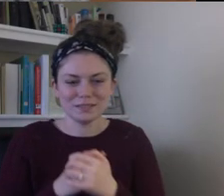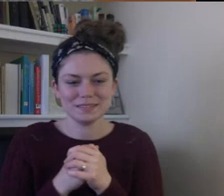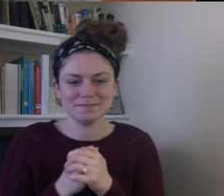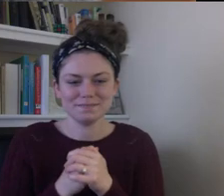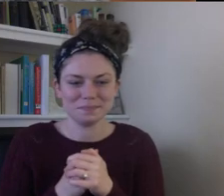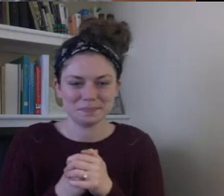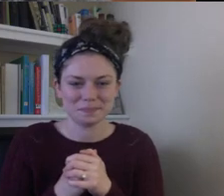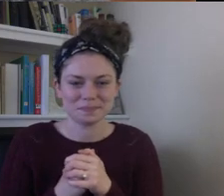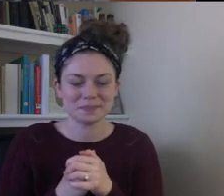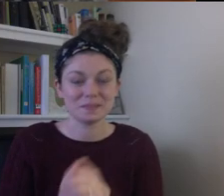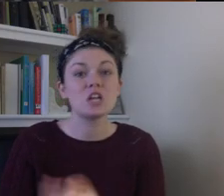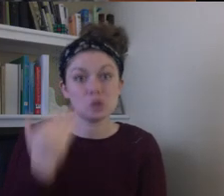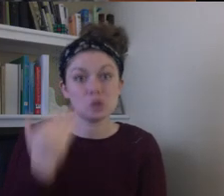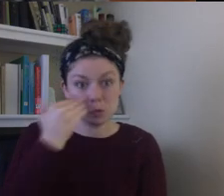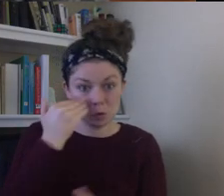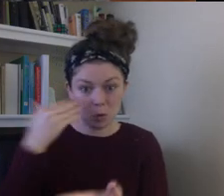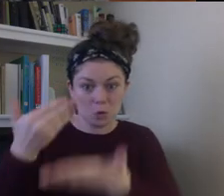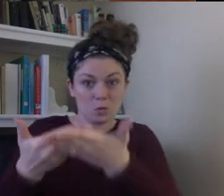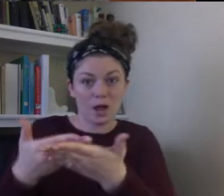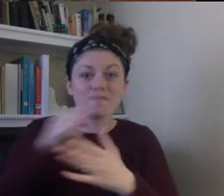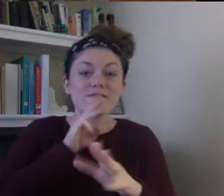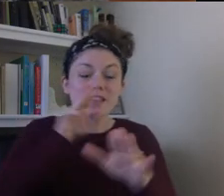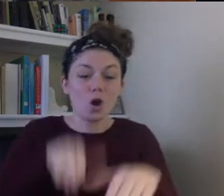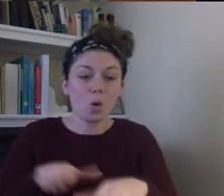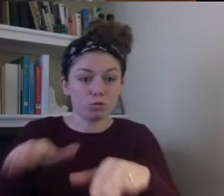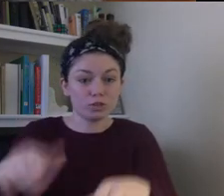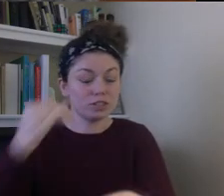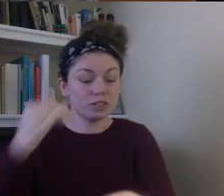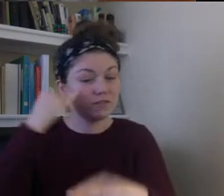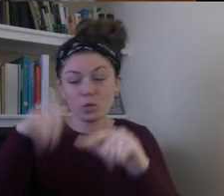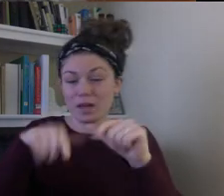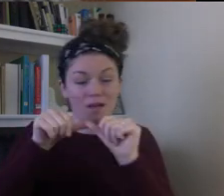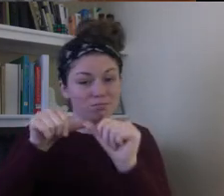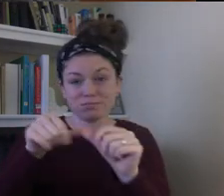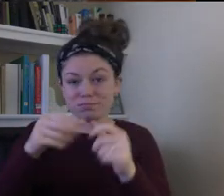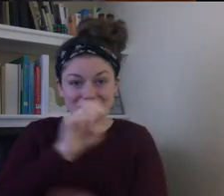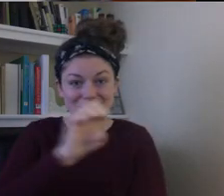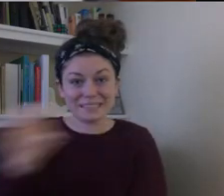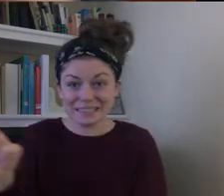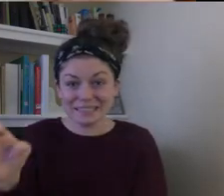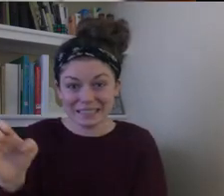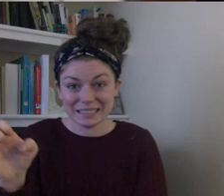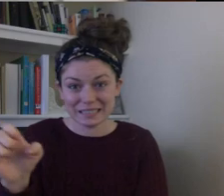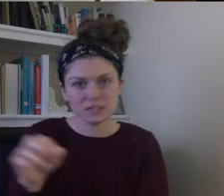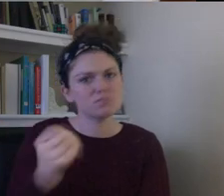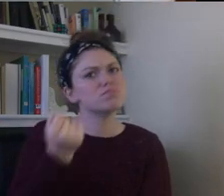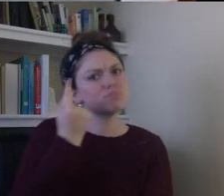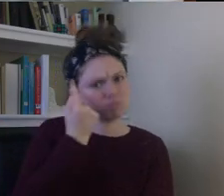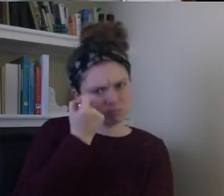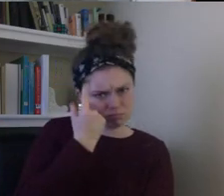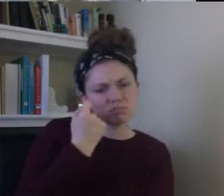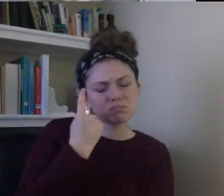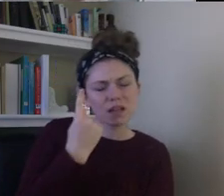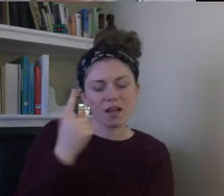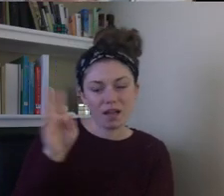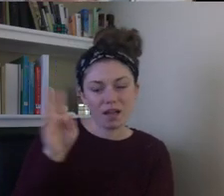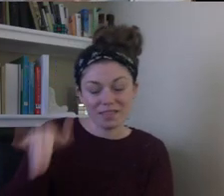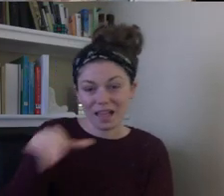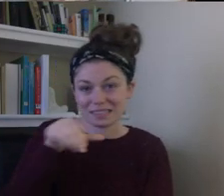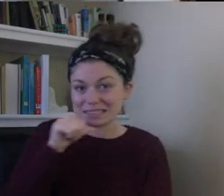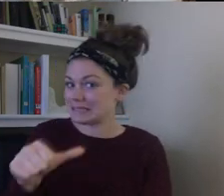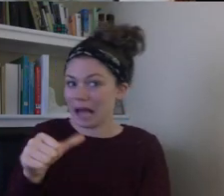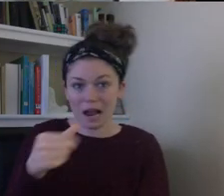You'll know you've reached the ocean when you can't drive farther east. Your monster needs to understand it's not his